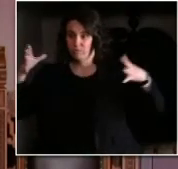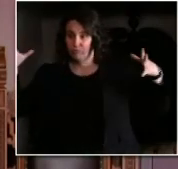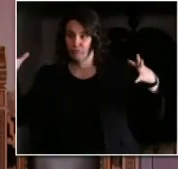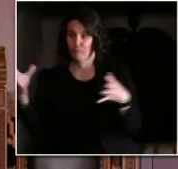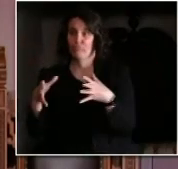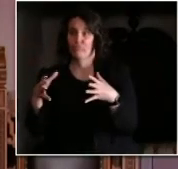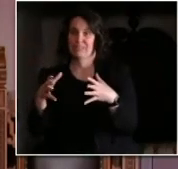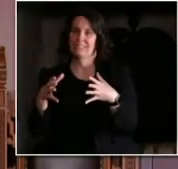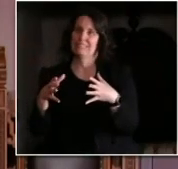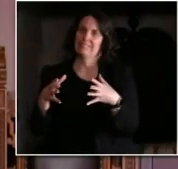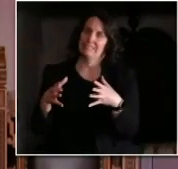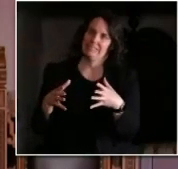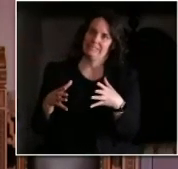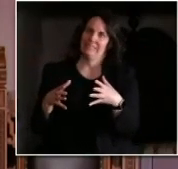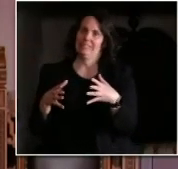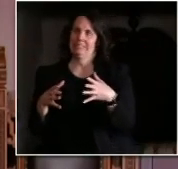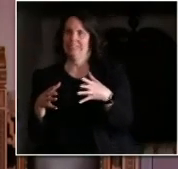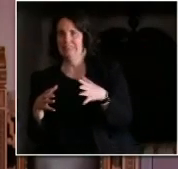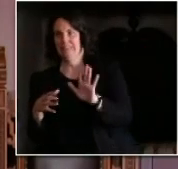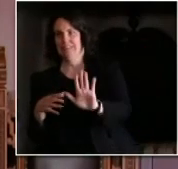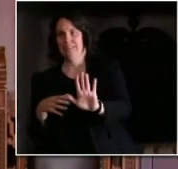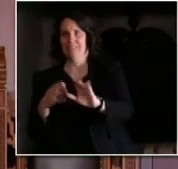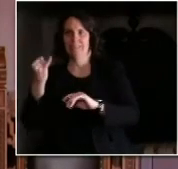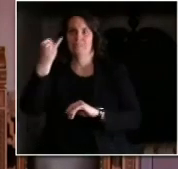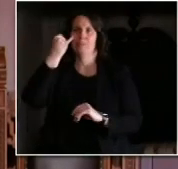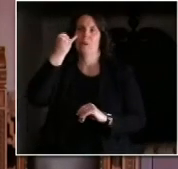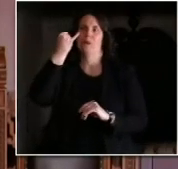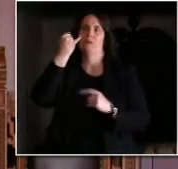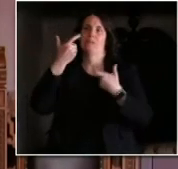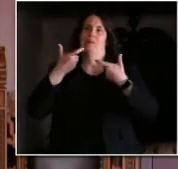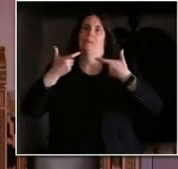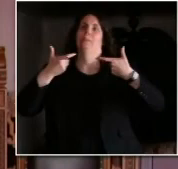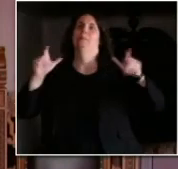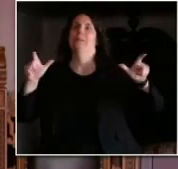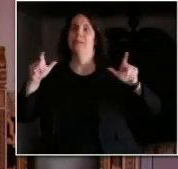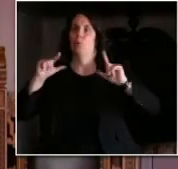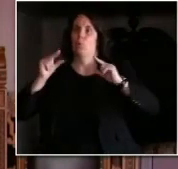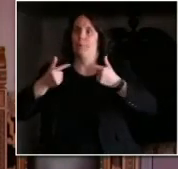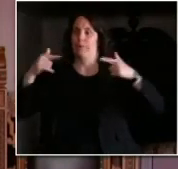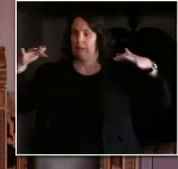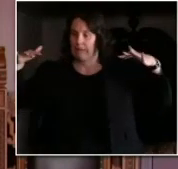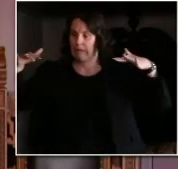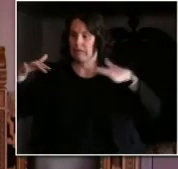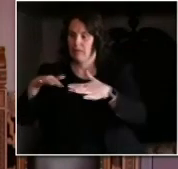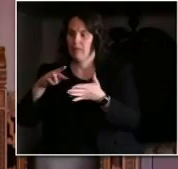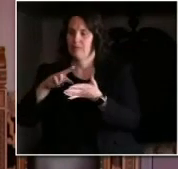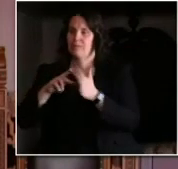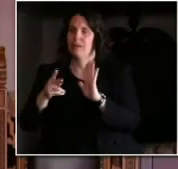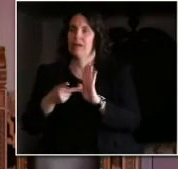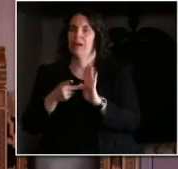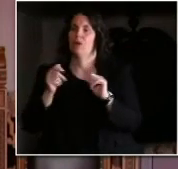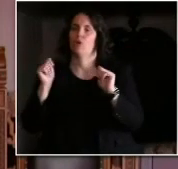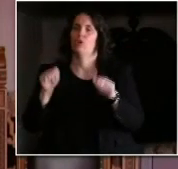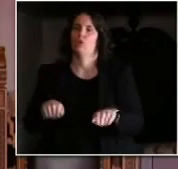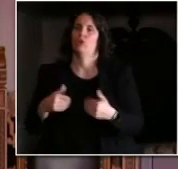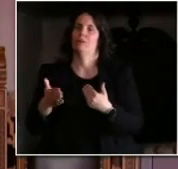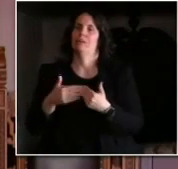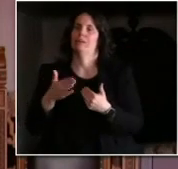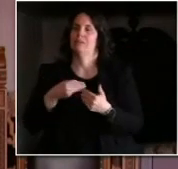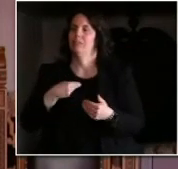infection can be spread than if it's a small group of people. And so the idea that somehow